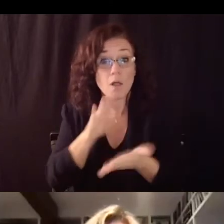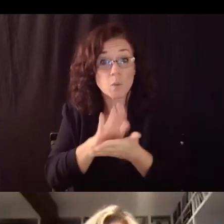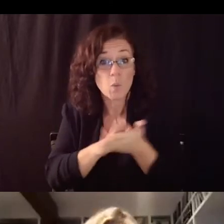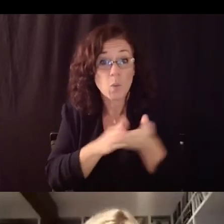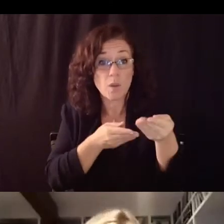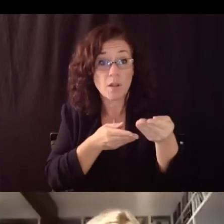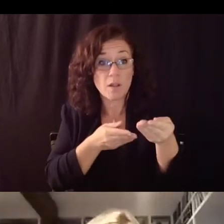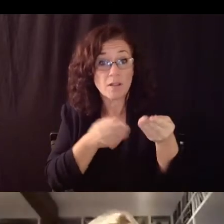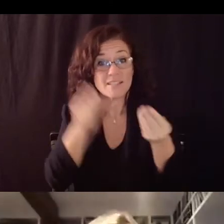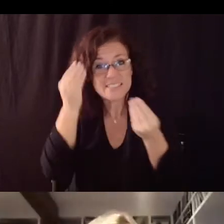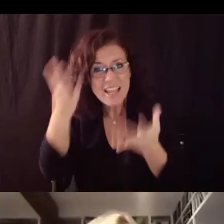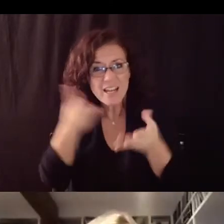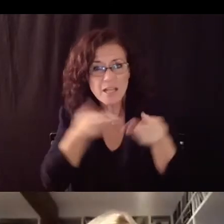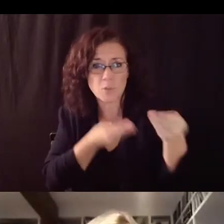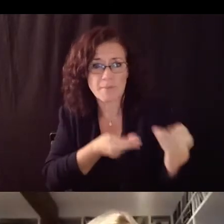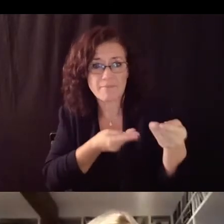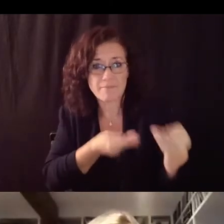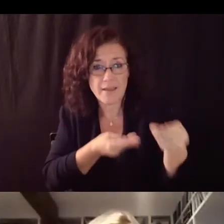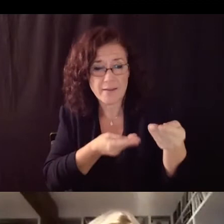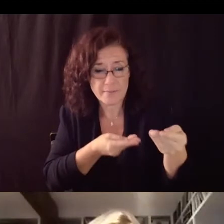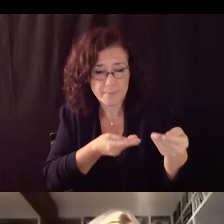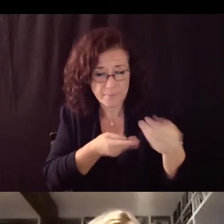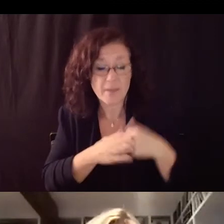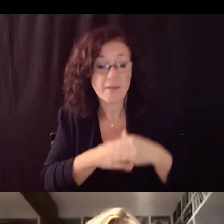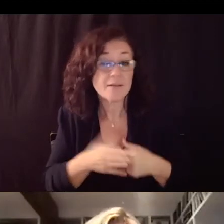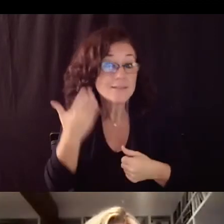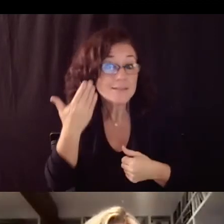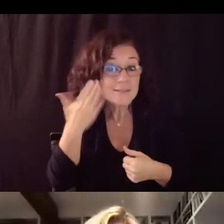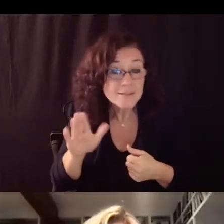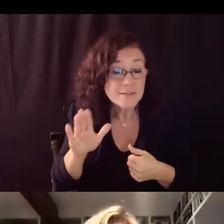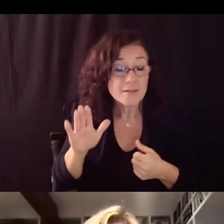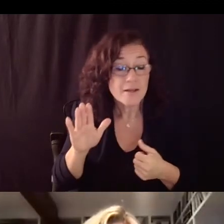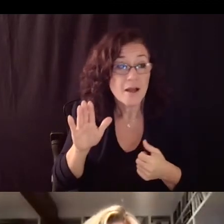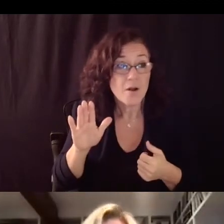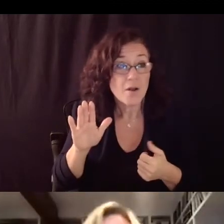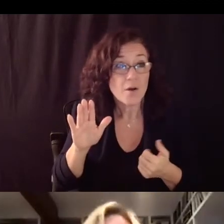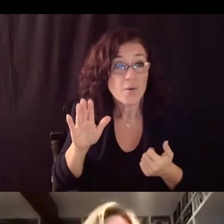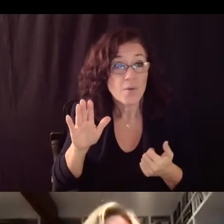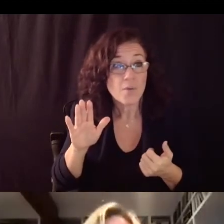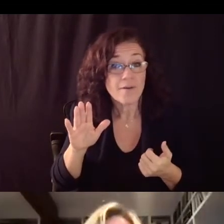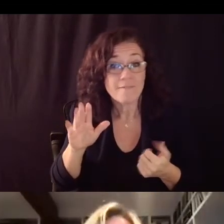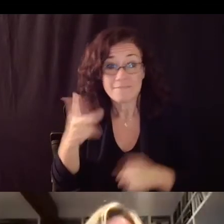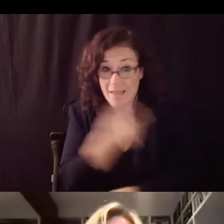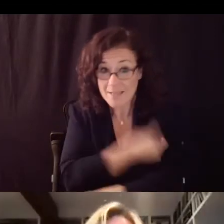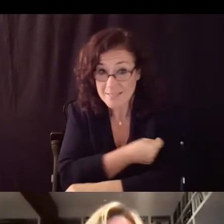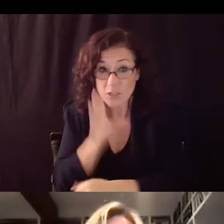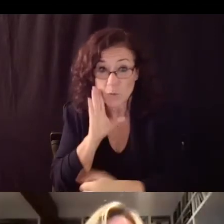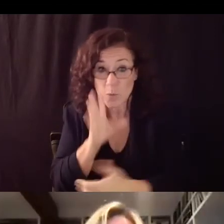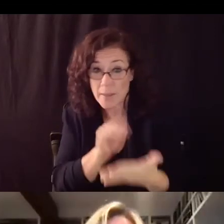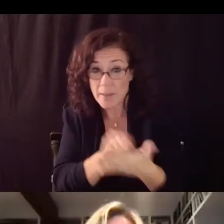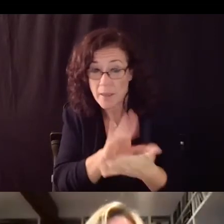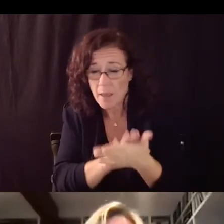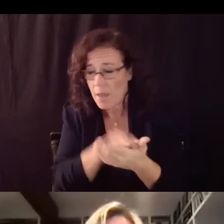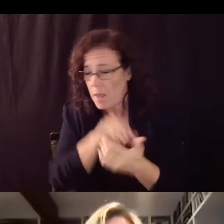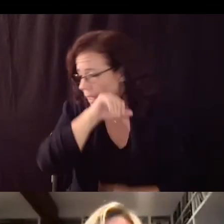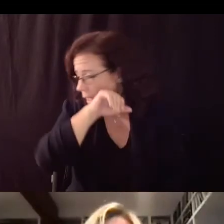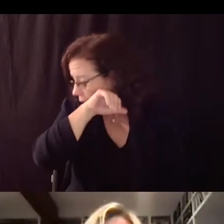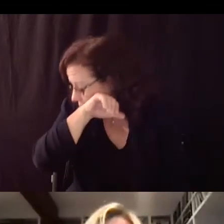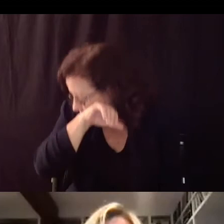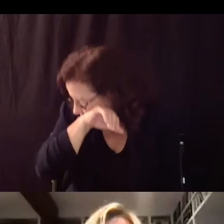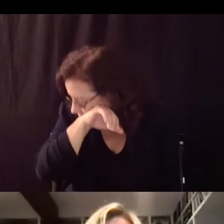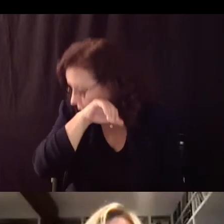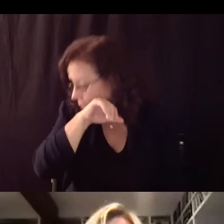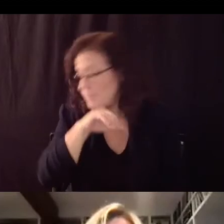not yet know about the vaccination information if that will be on the dashboard my understanding was the dashboard would be more about